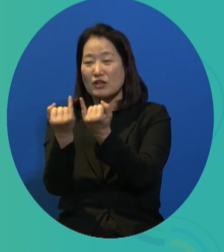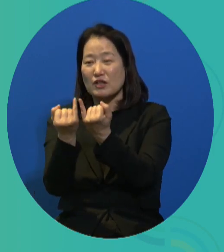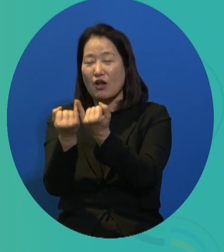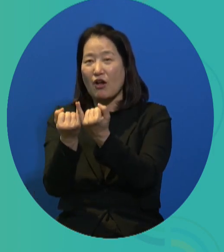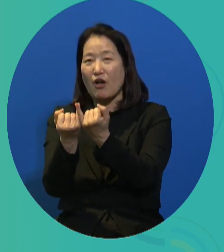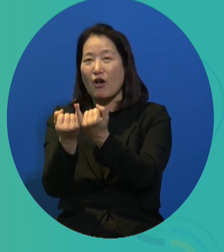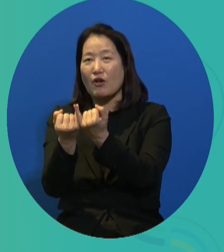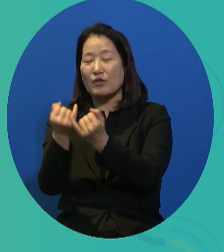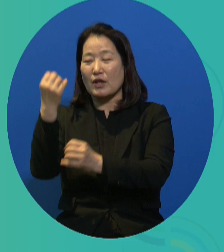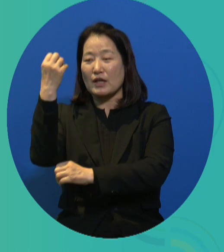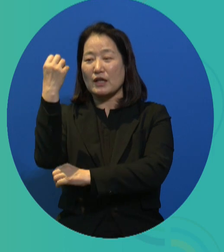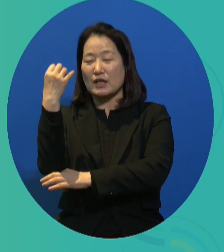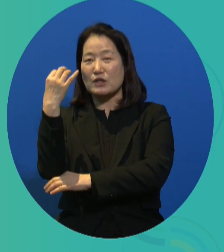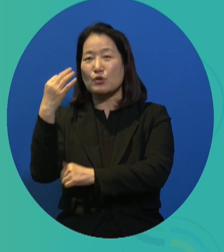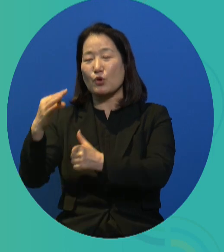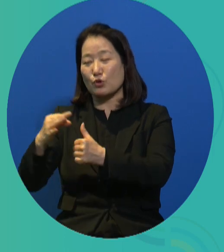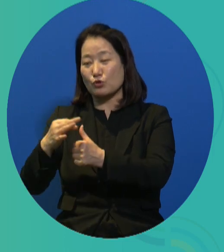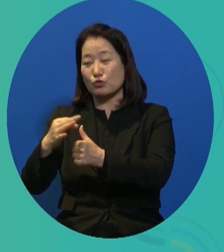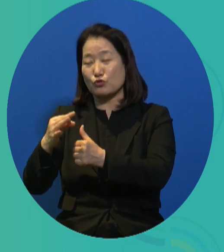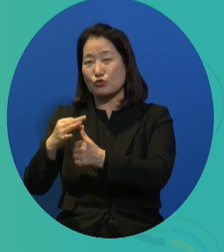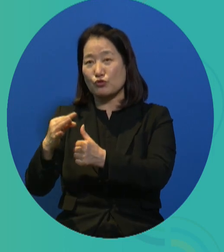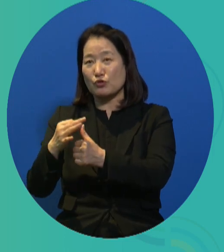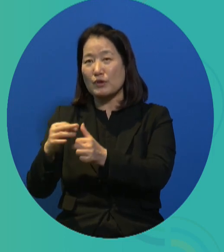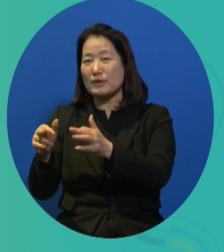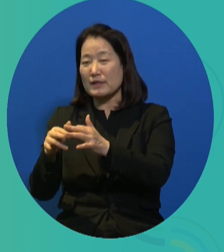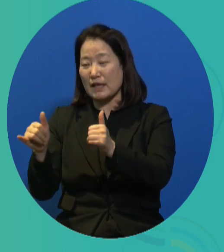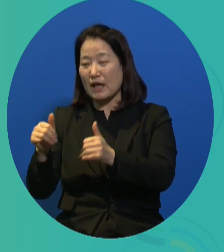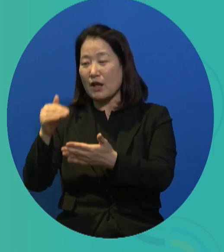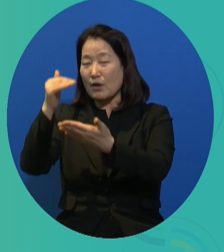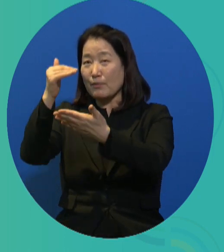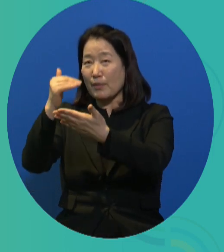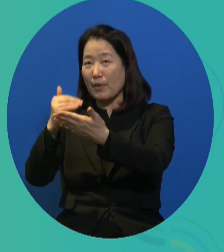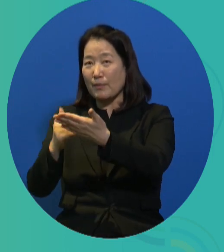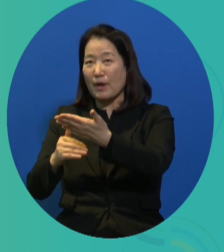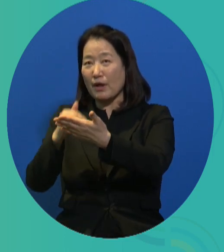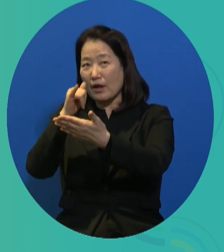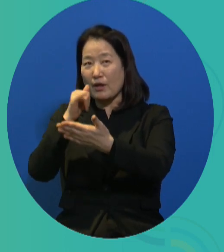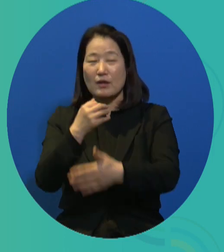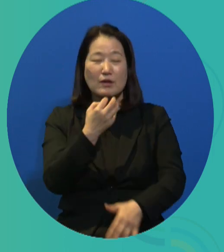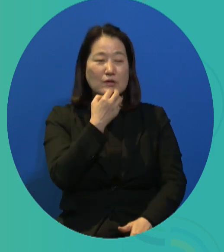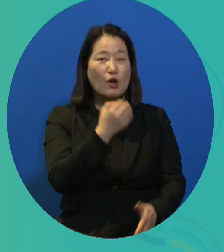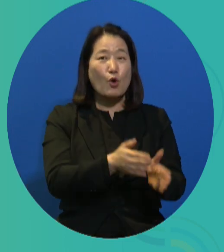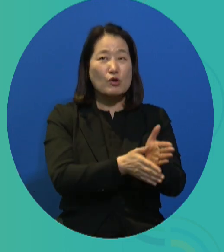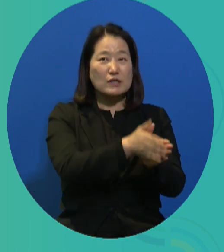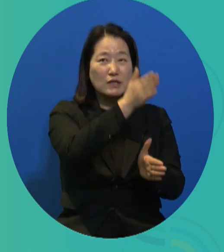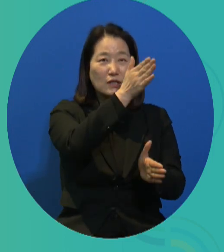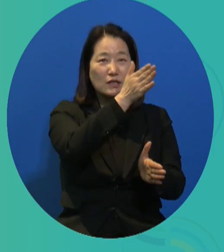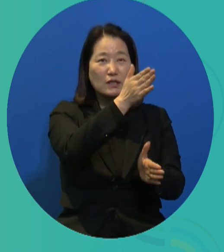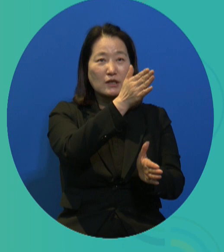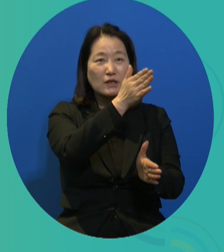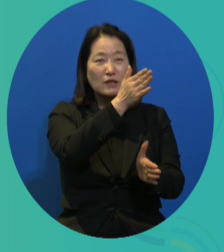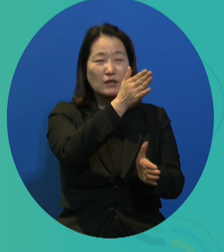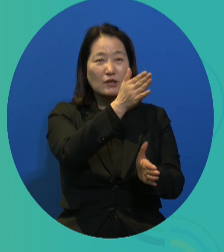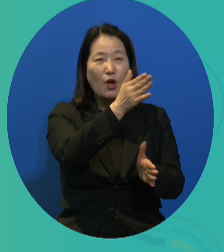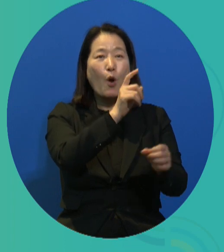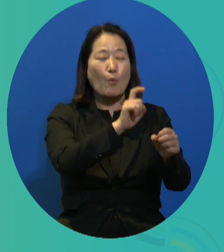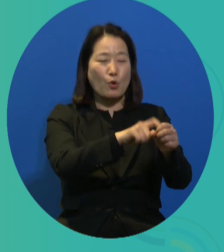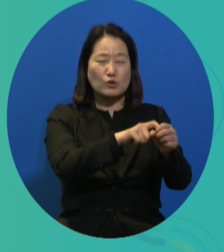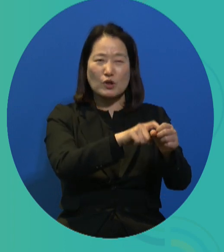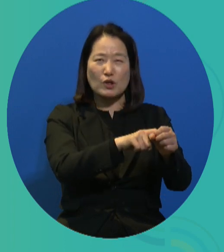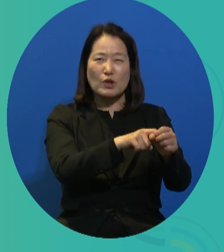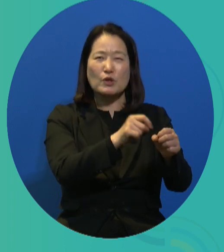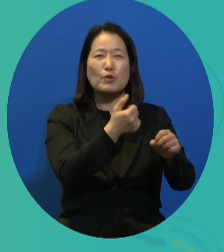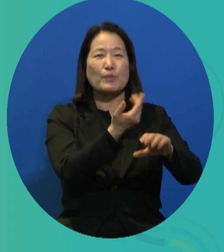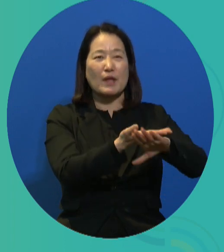year, then females, then for those who receive basic welfare. But the